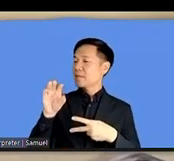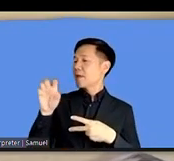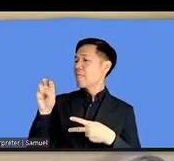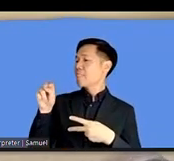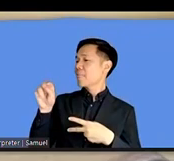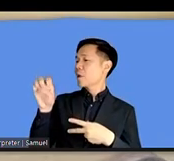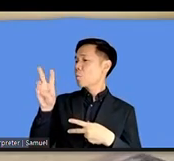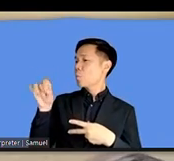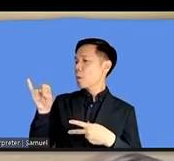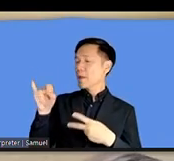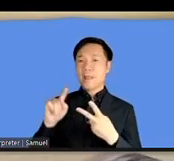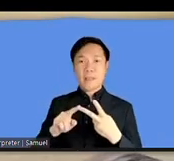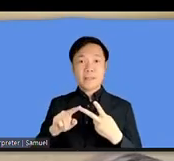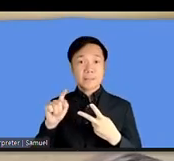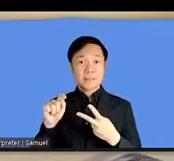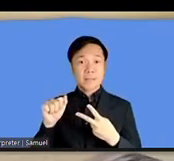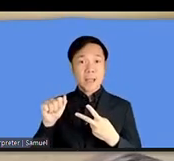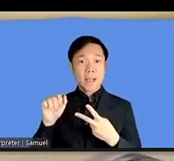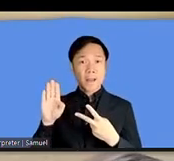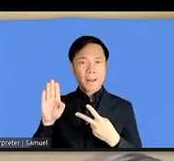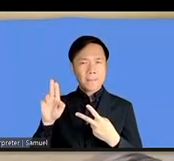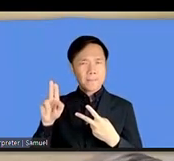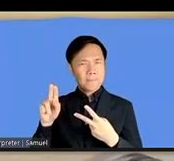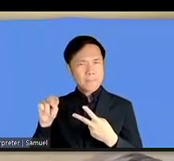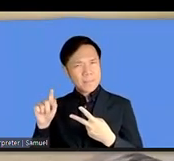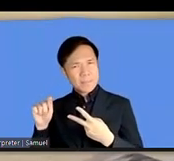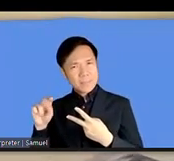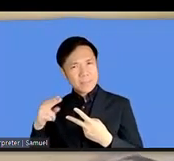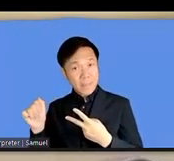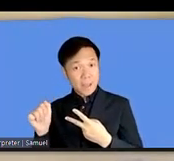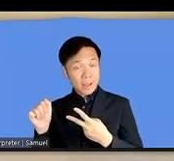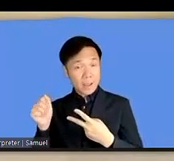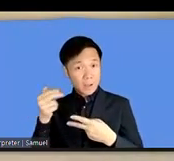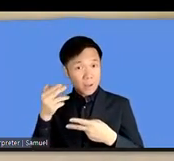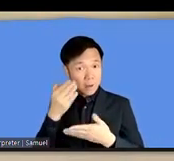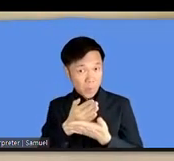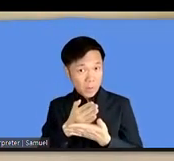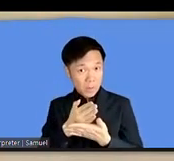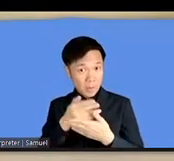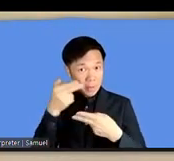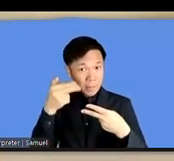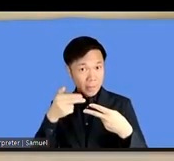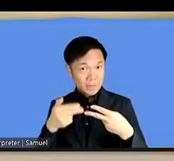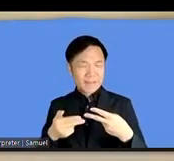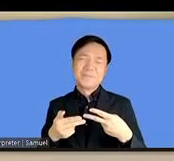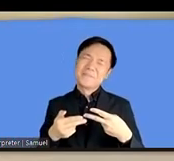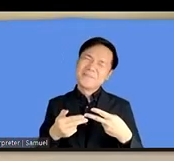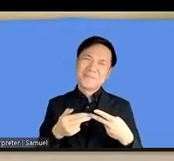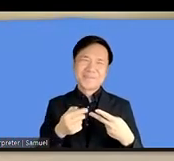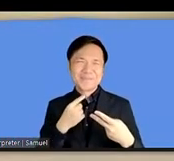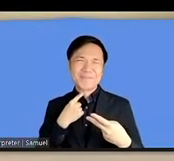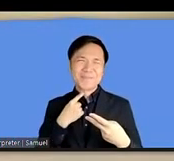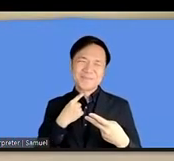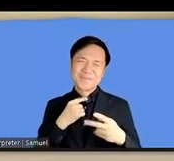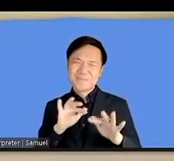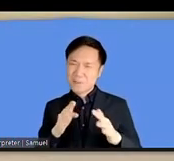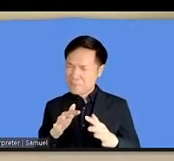tabanta am i pronouncing the name right nearly could you correct me then